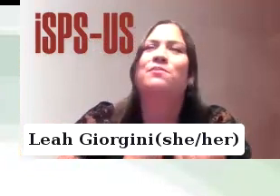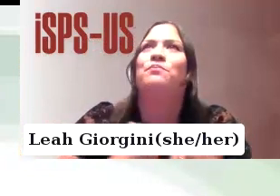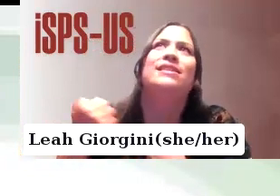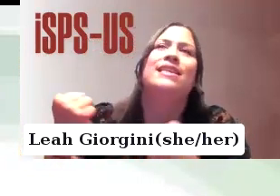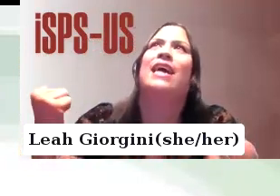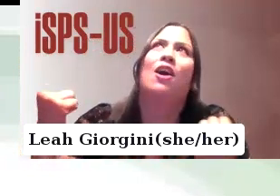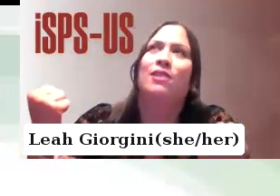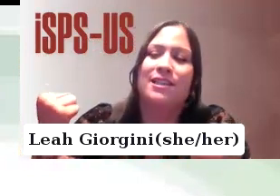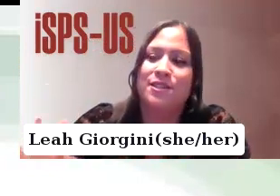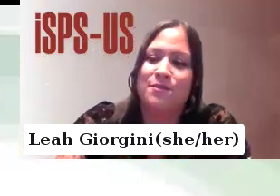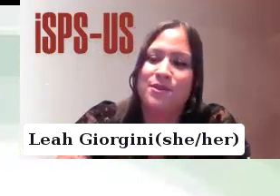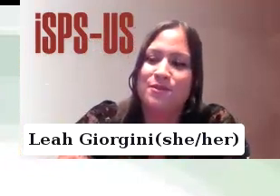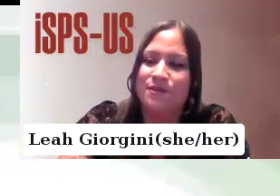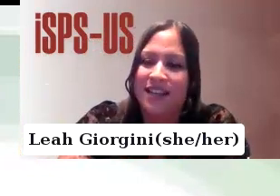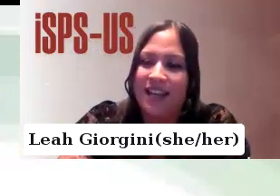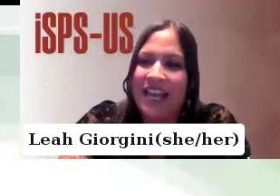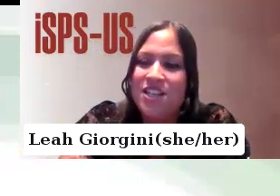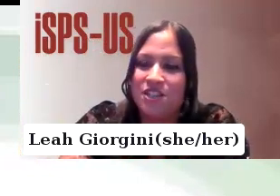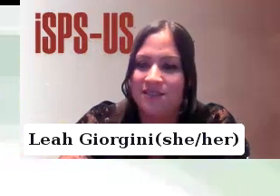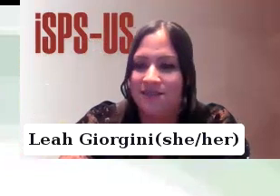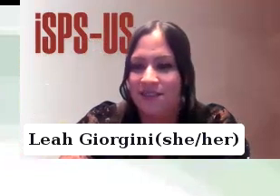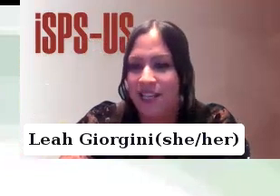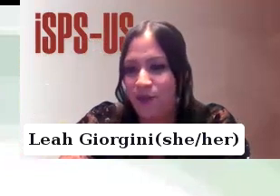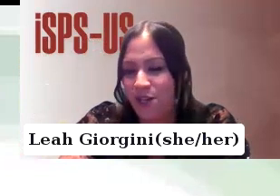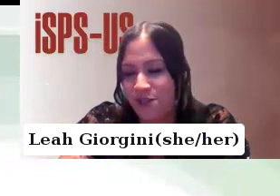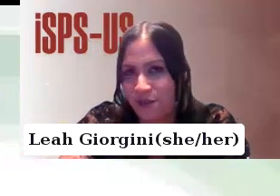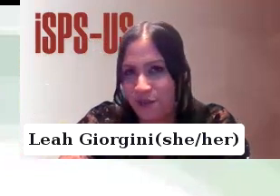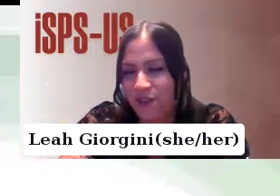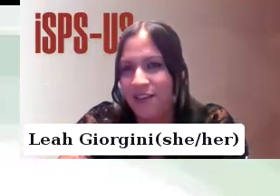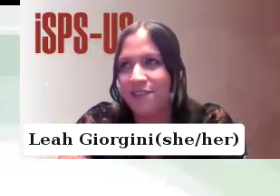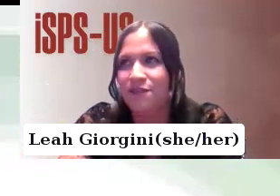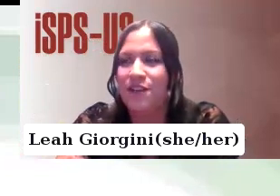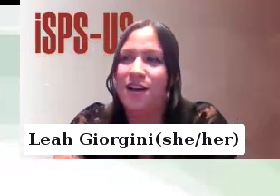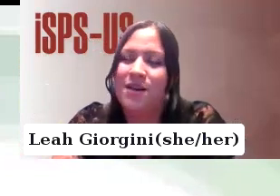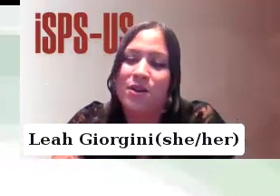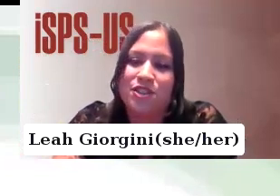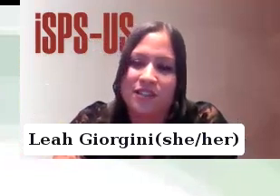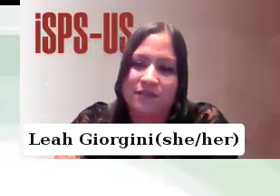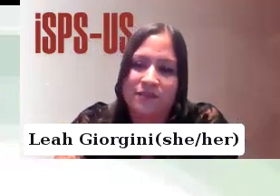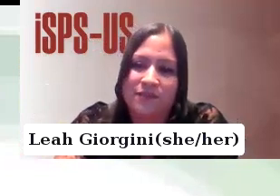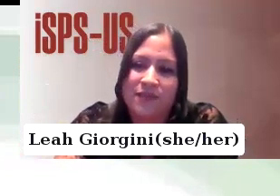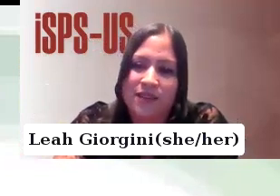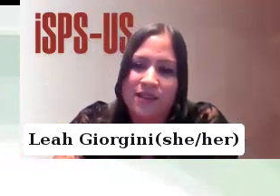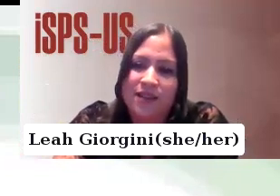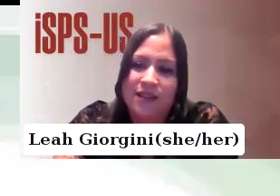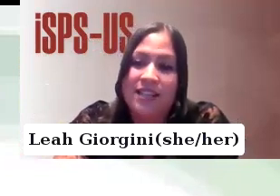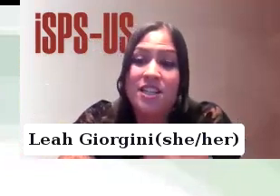breast beating howling to the moon Asian expression of of emotion